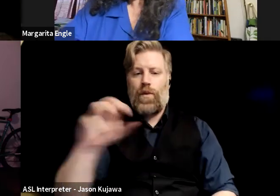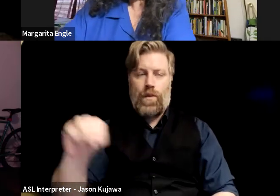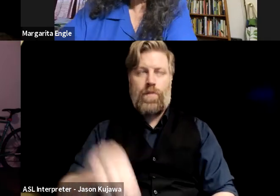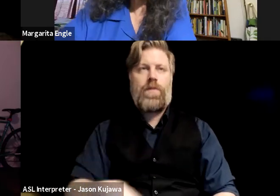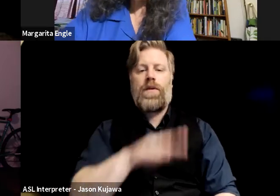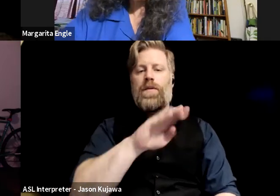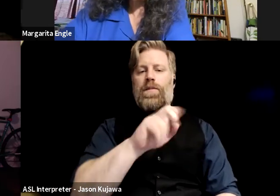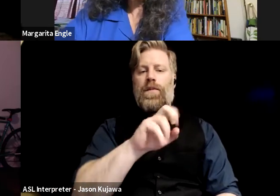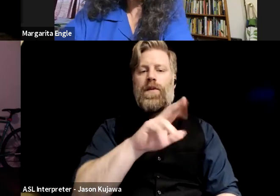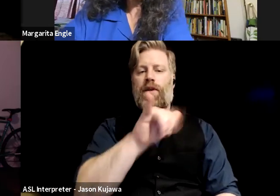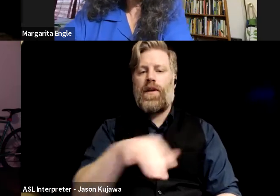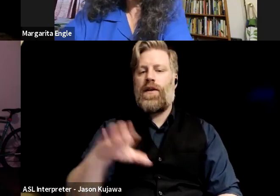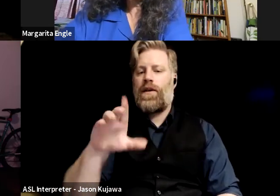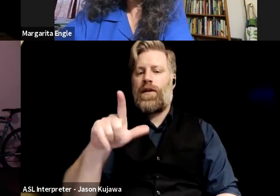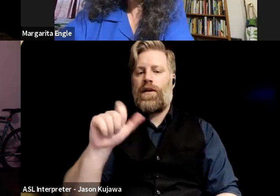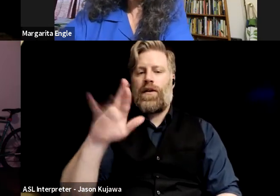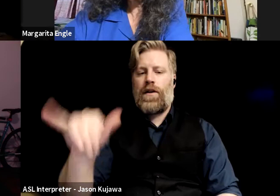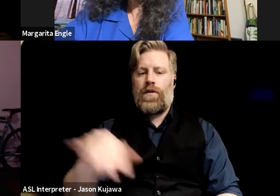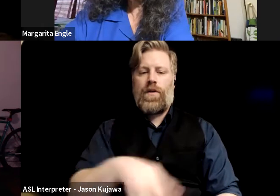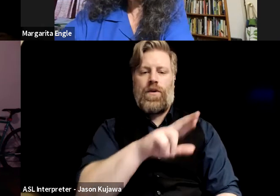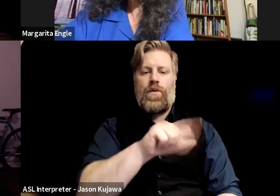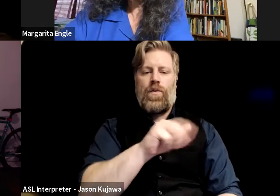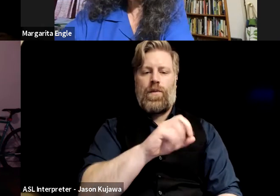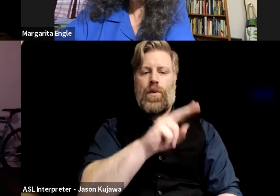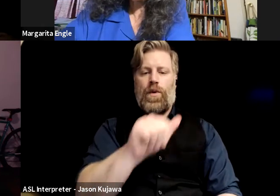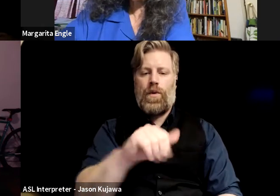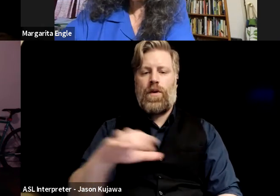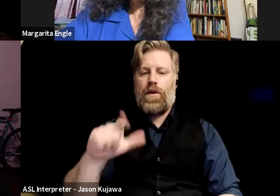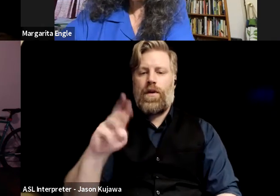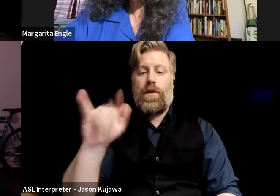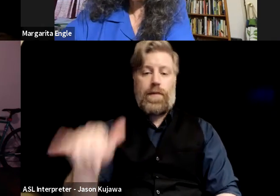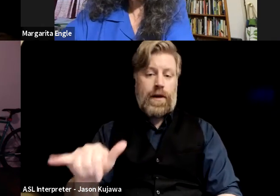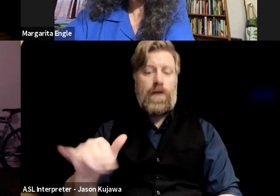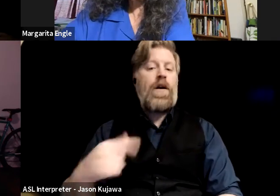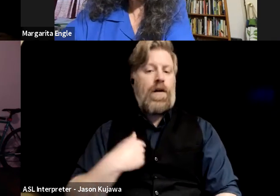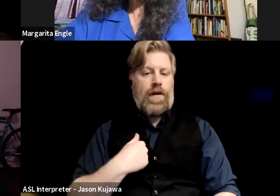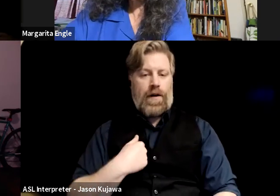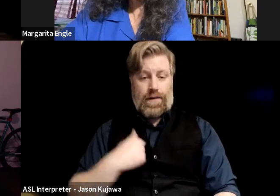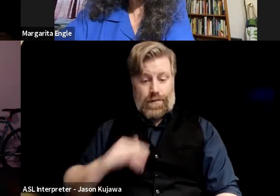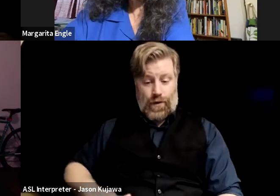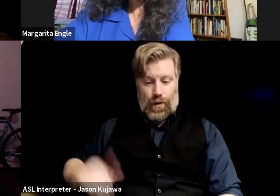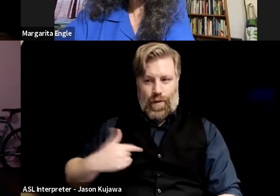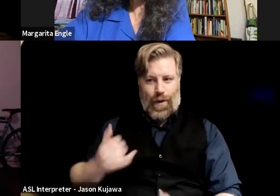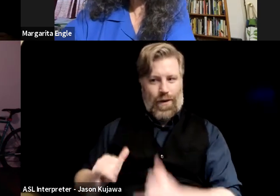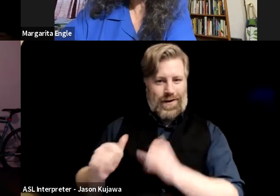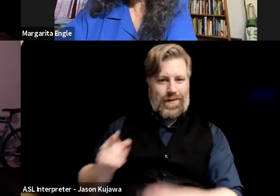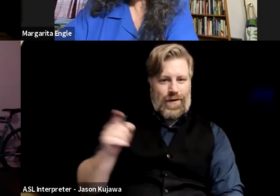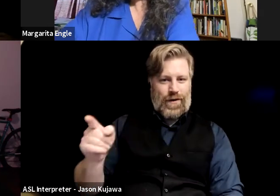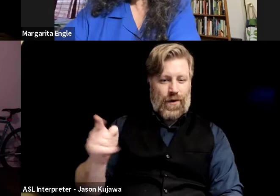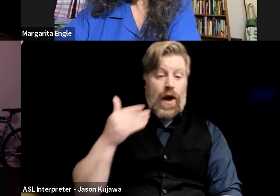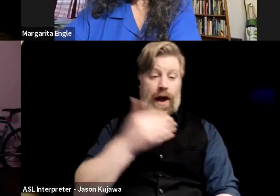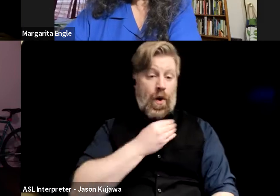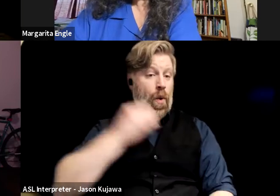Cleary, and, uh, Ramona Quimby was the kind of child I secretly always wanted to be like. I was much louder at home,